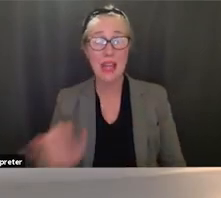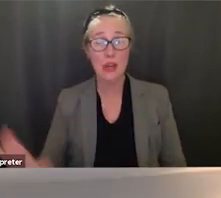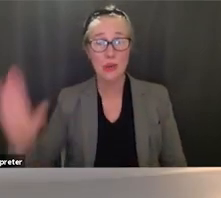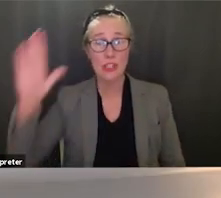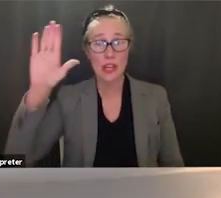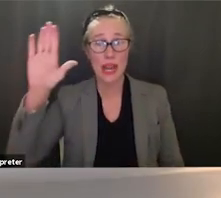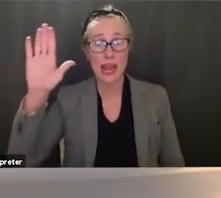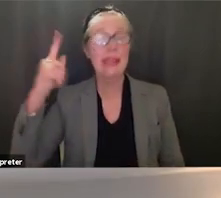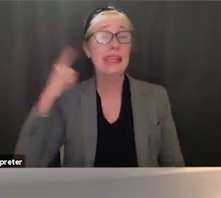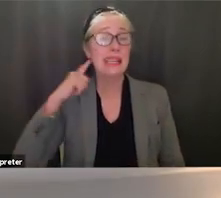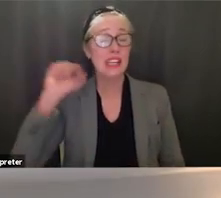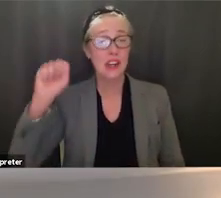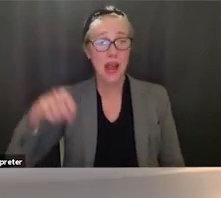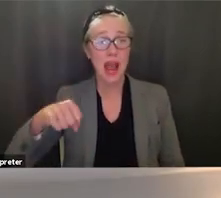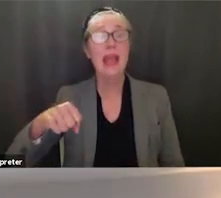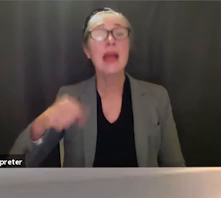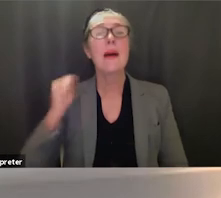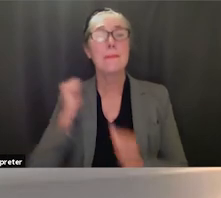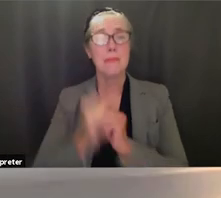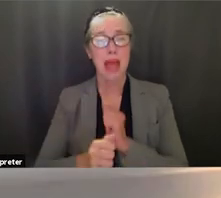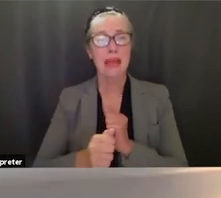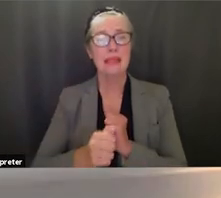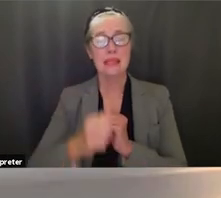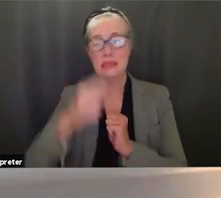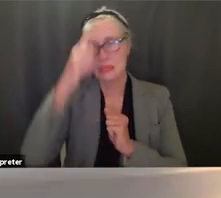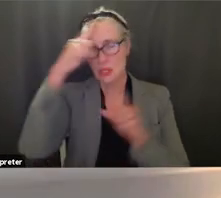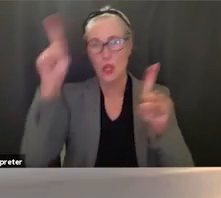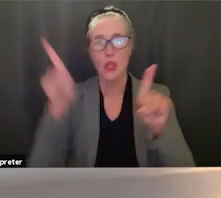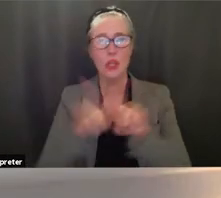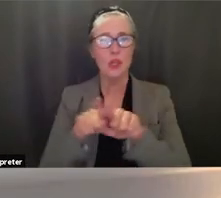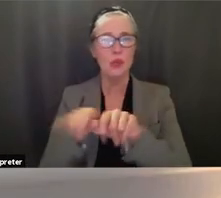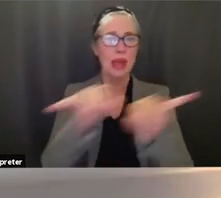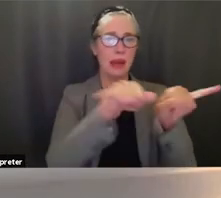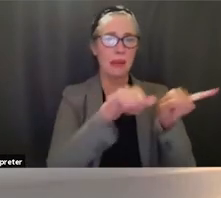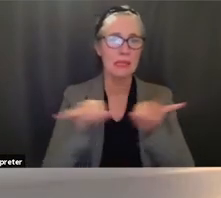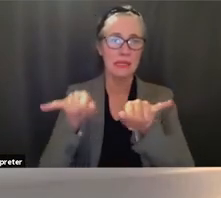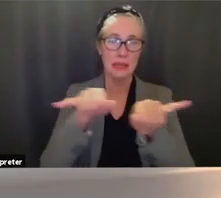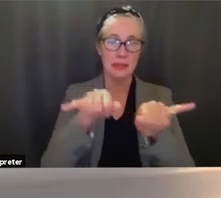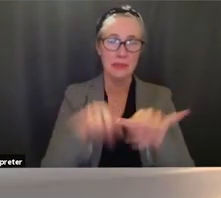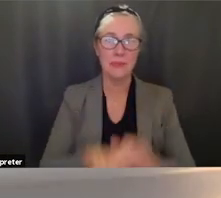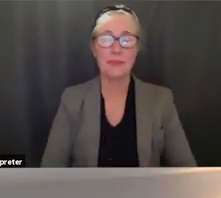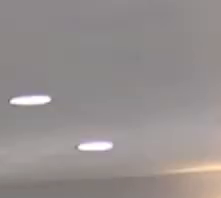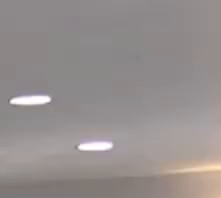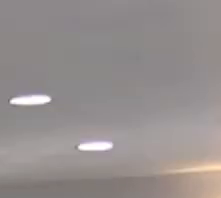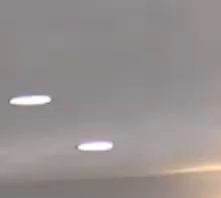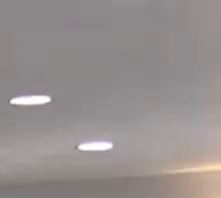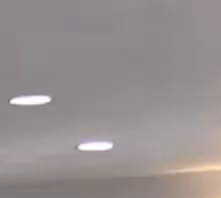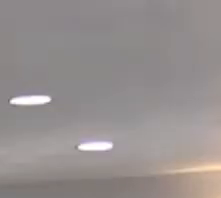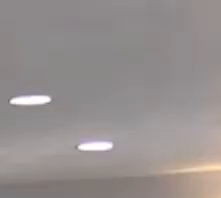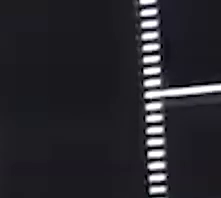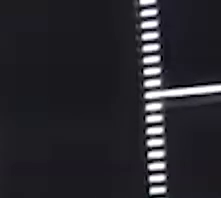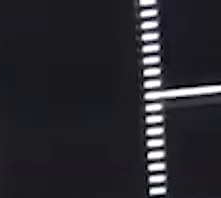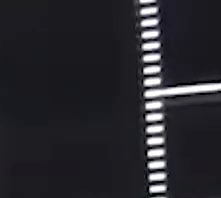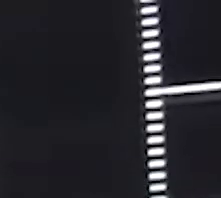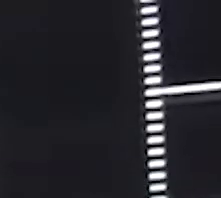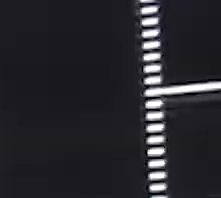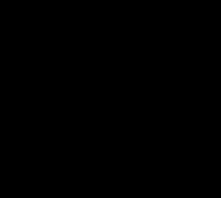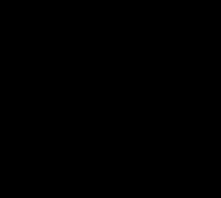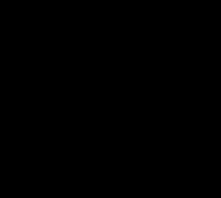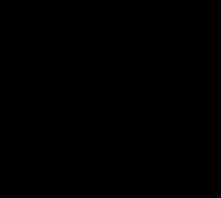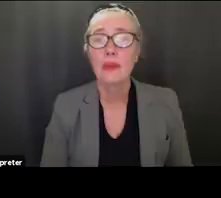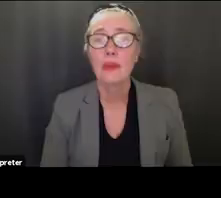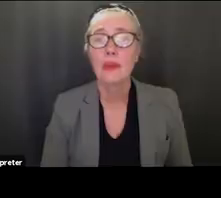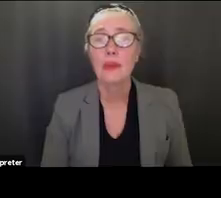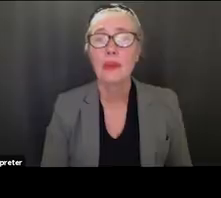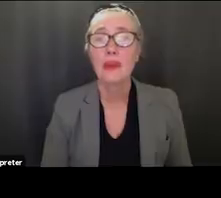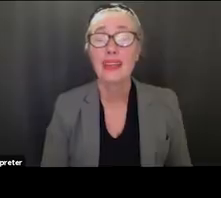this motion passes unanimously and now we'll move on to the i'm sorry is it